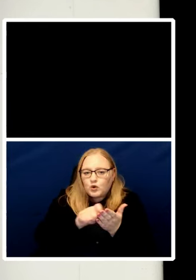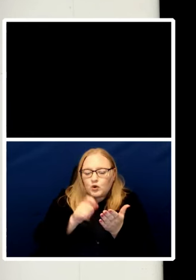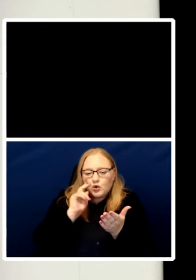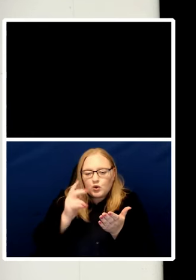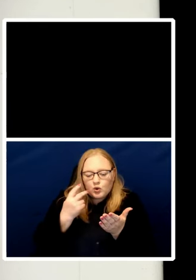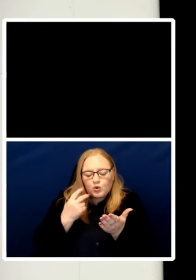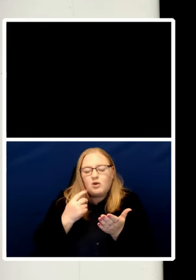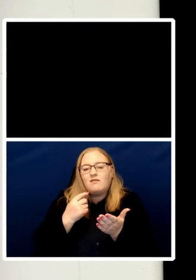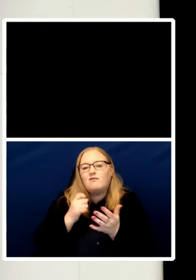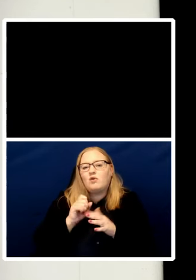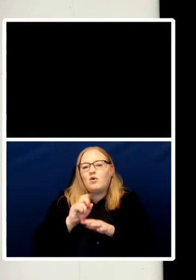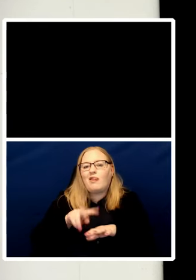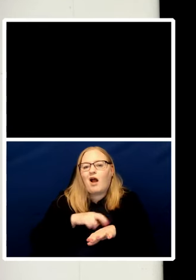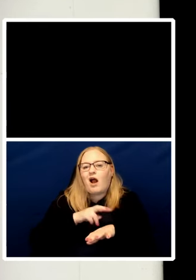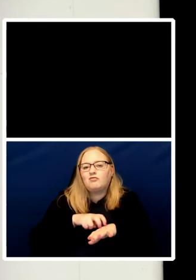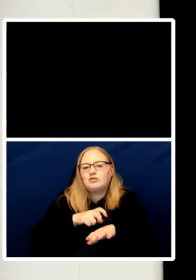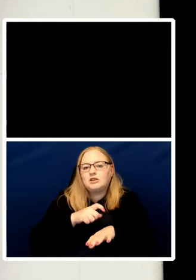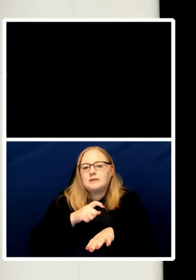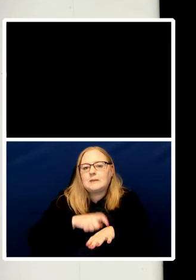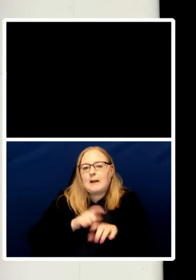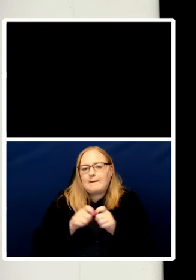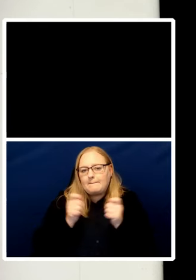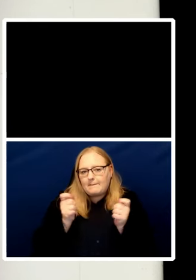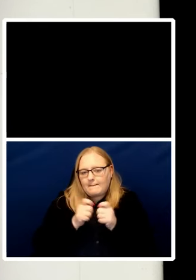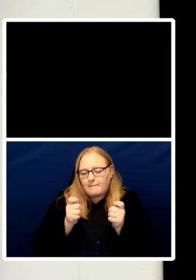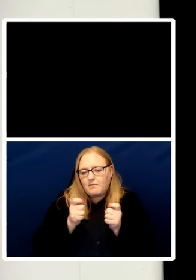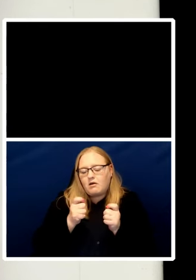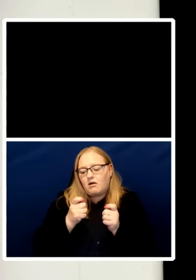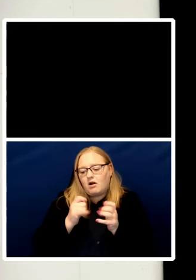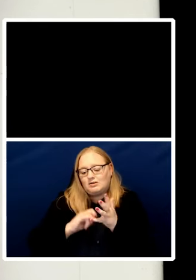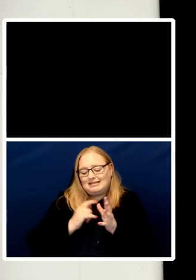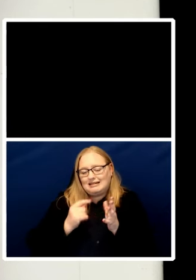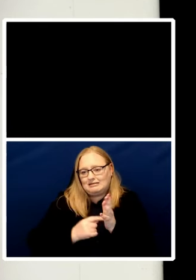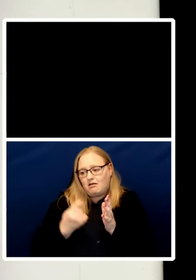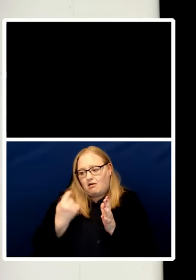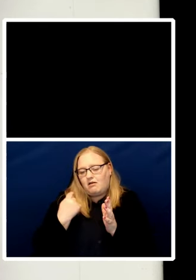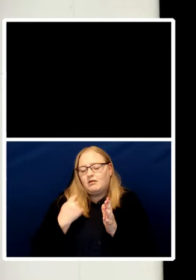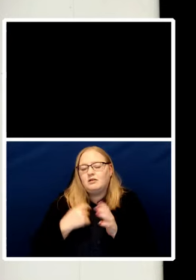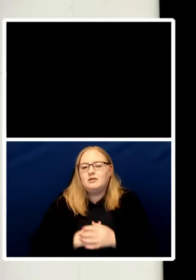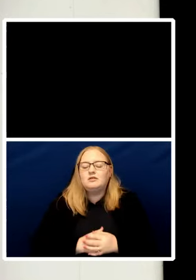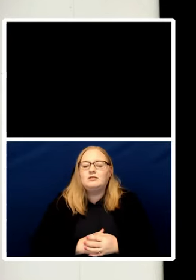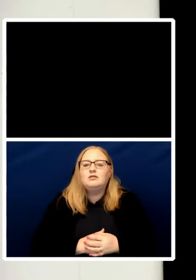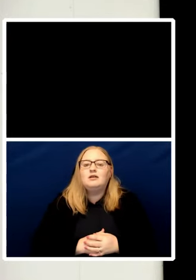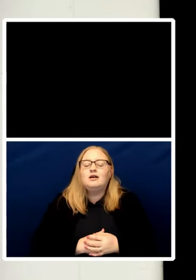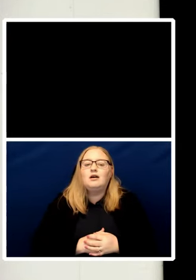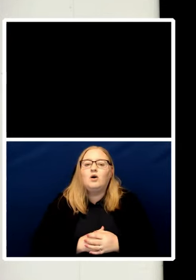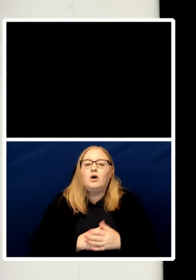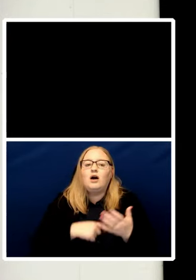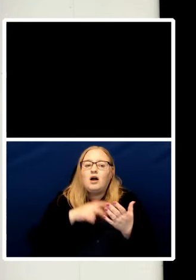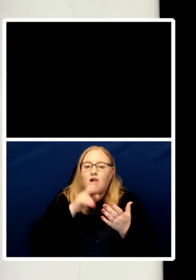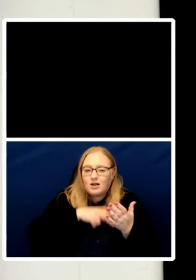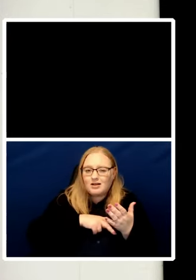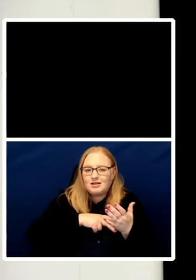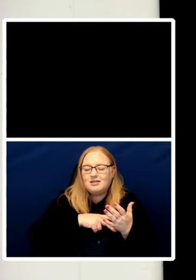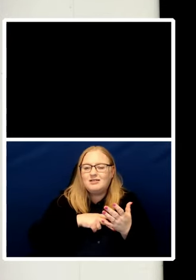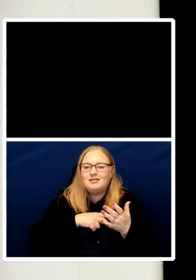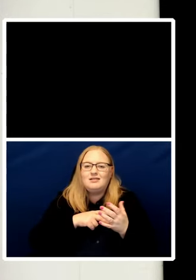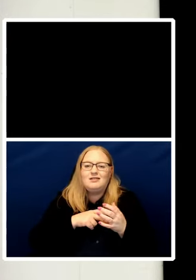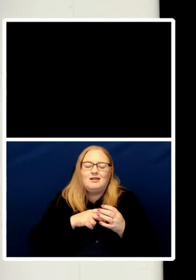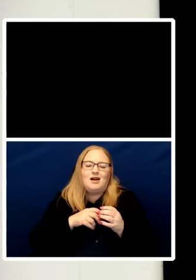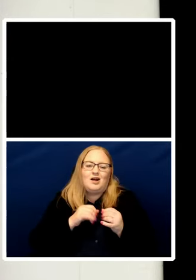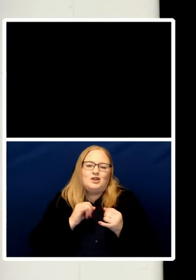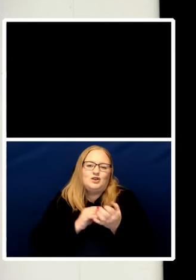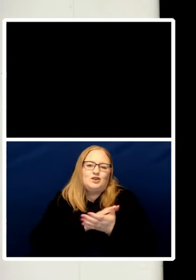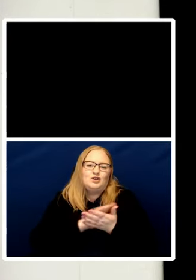I was reading it I heard writing the review I heard Shami I'm not going to call her Baroness Chakrabarty this new